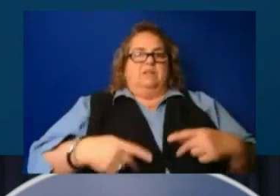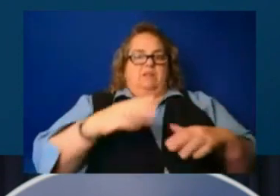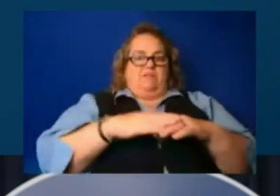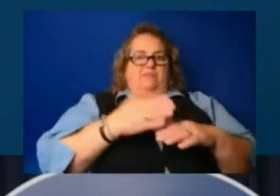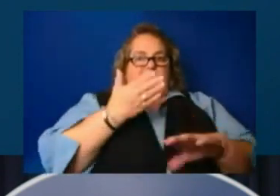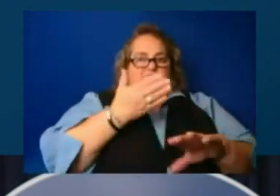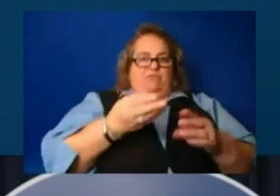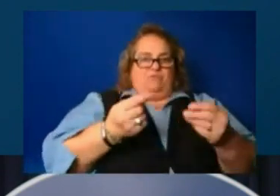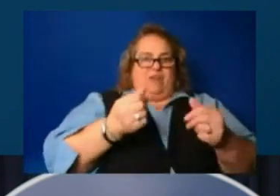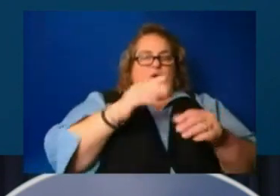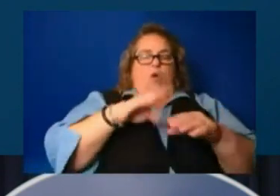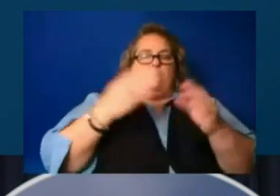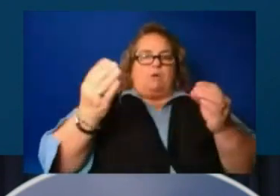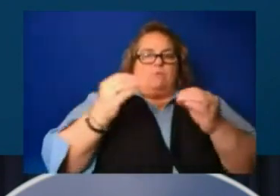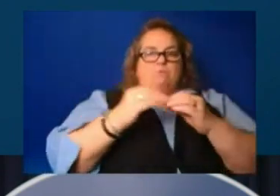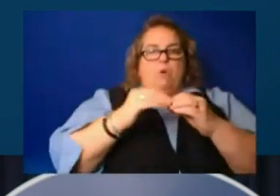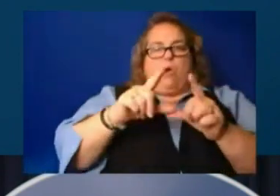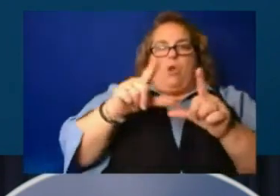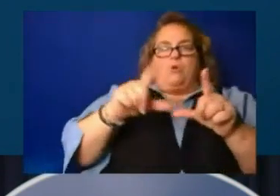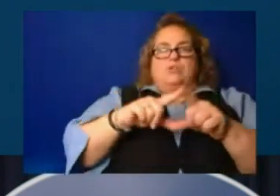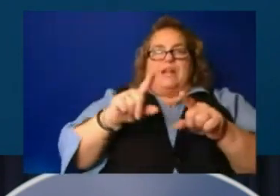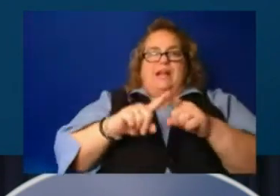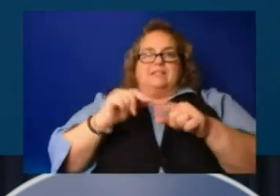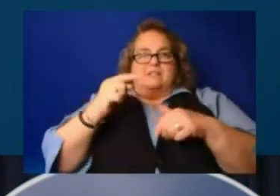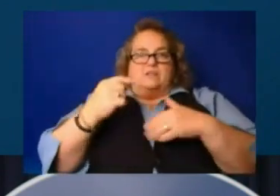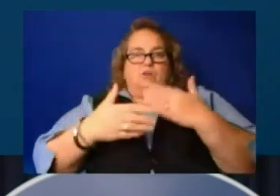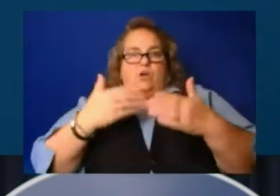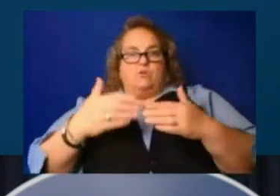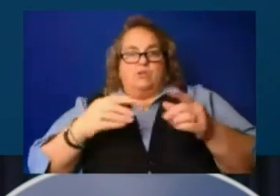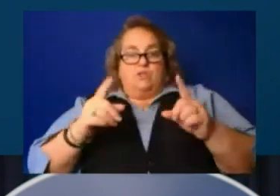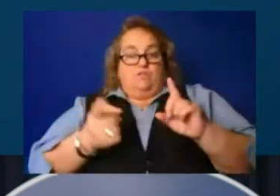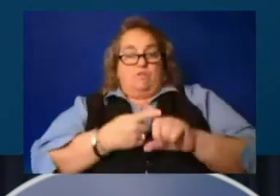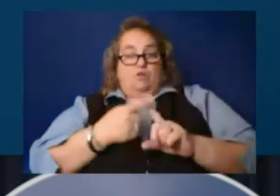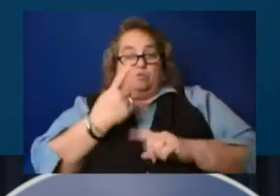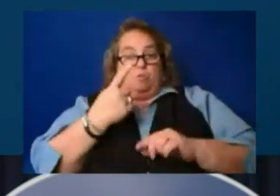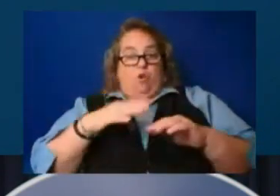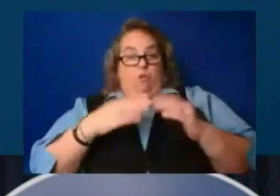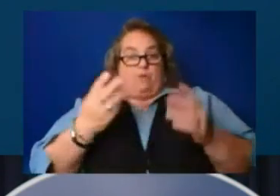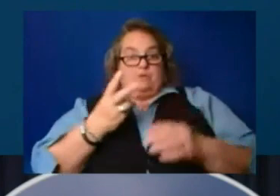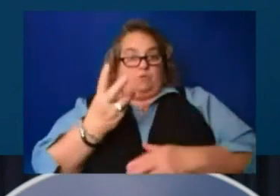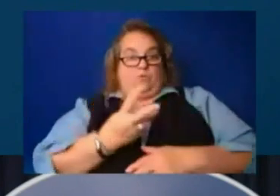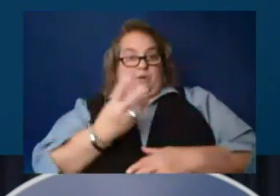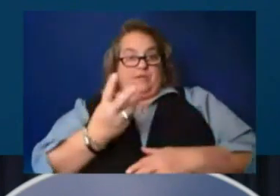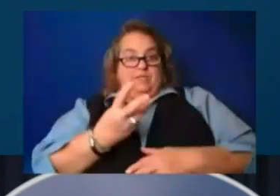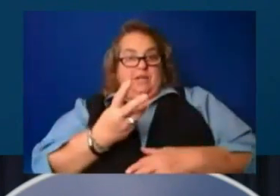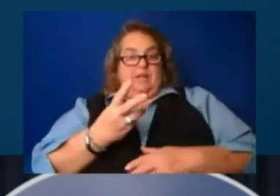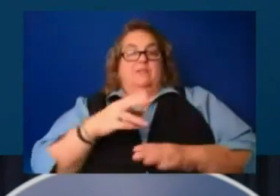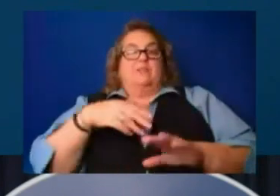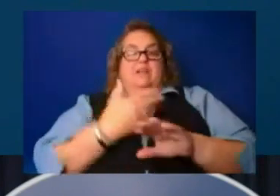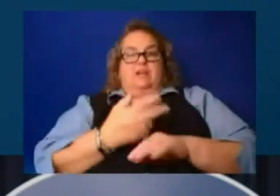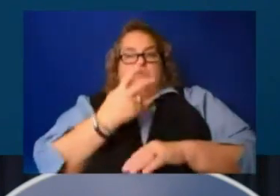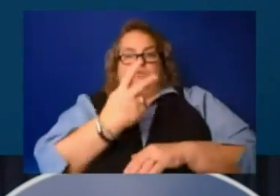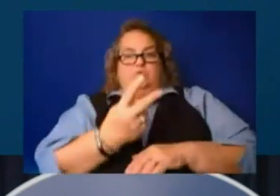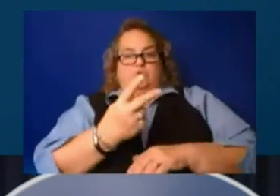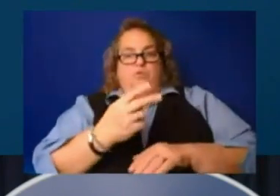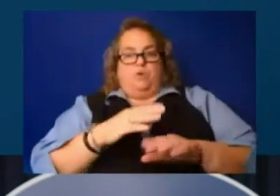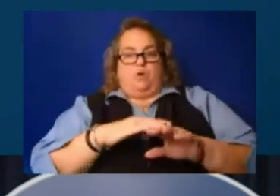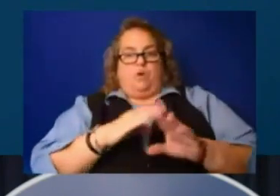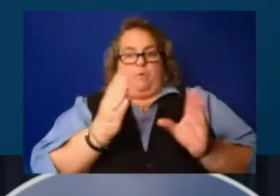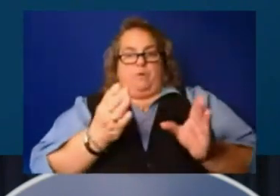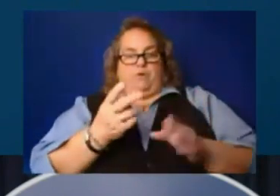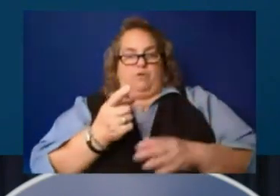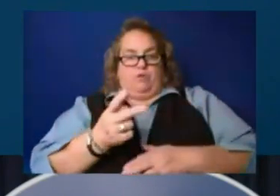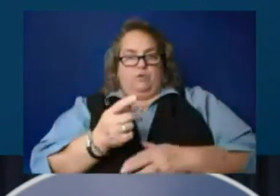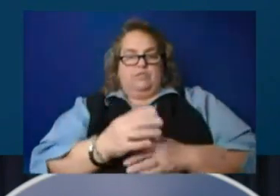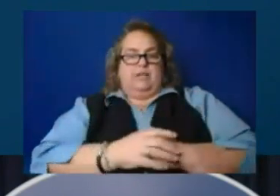more locations as it goes. Uh, the first one opens Wednesday and the next two open Thursday. Uh,